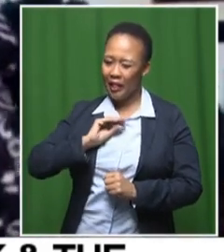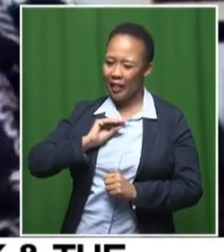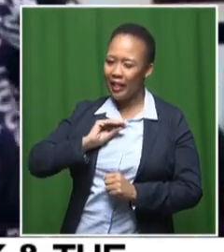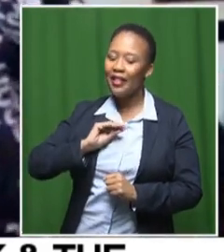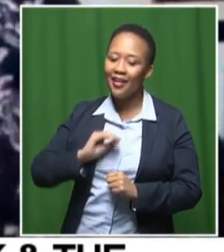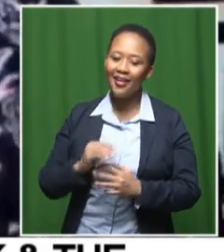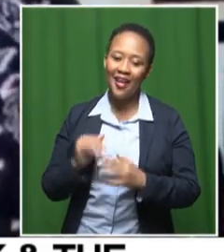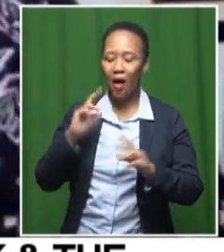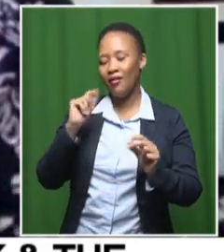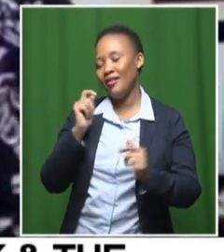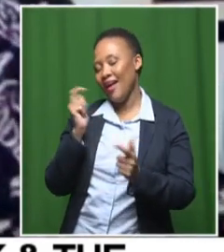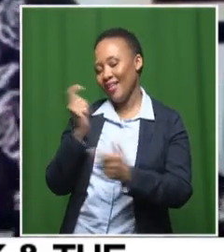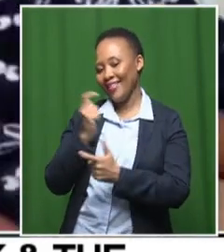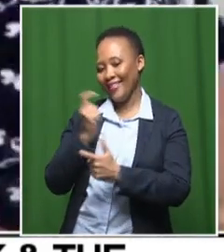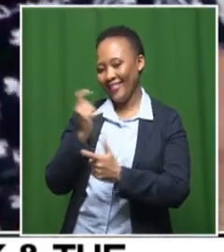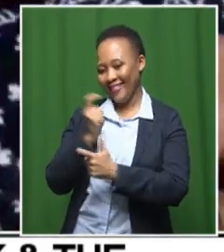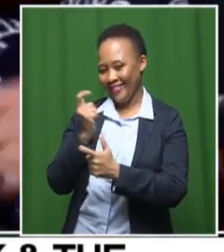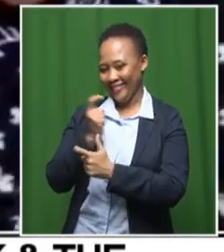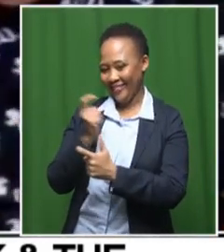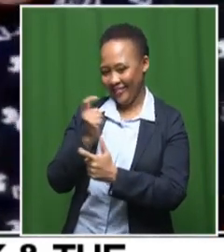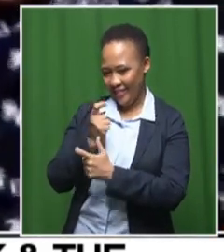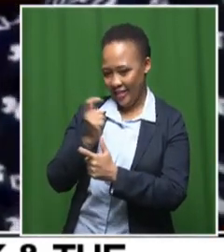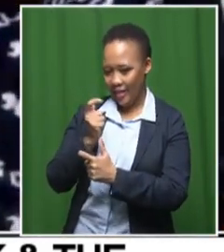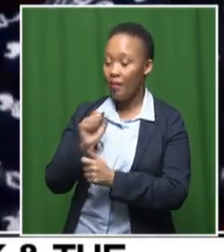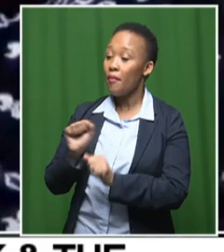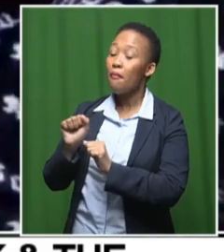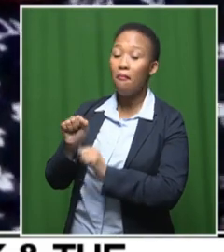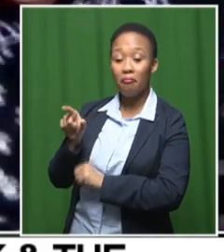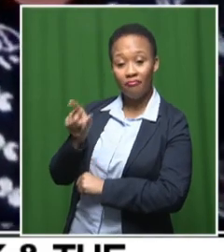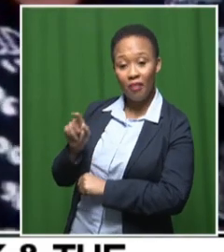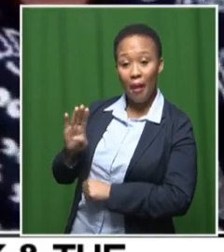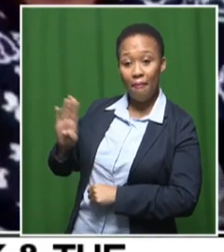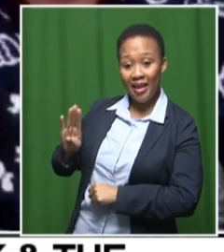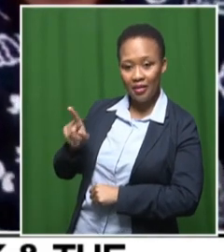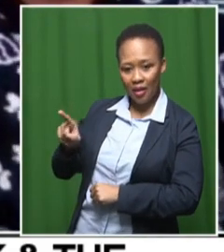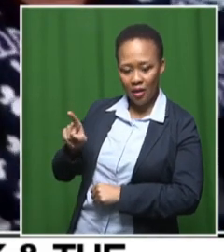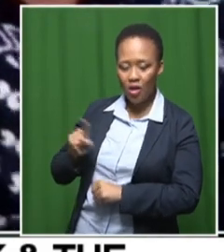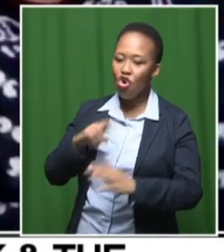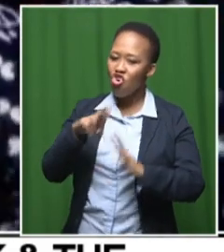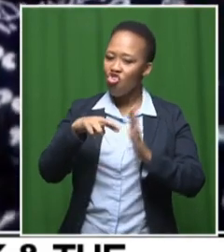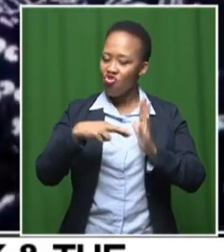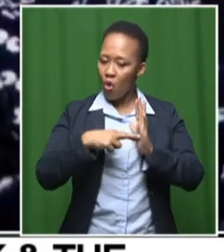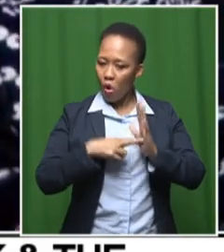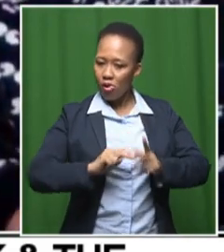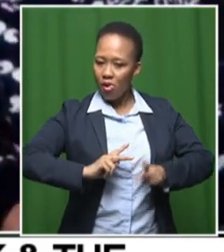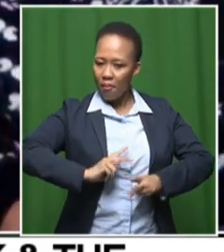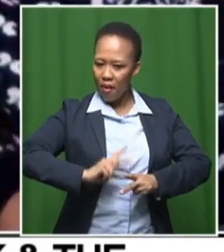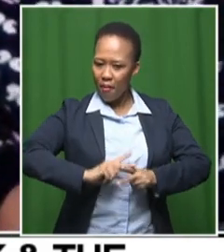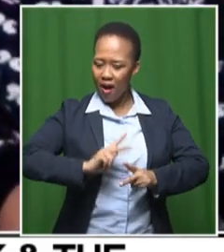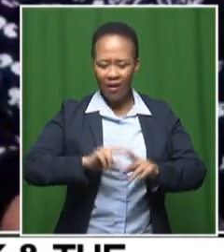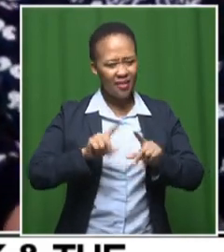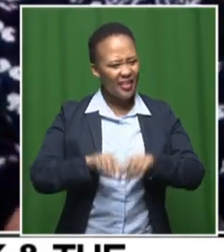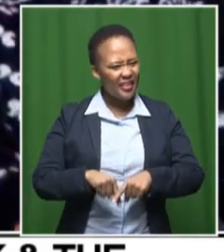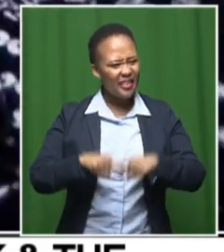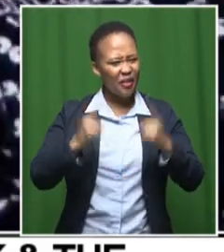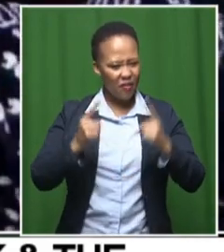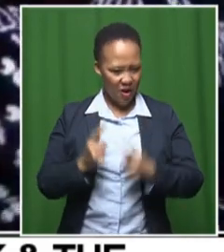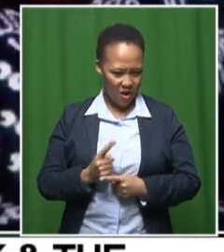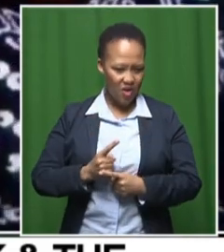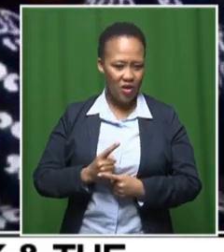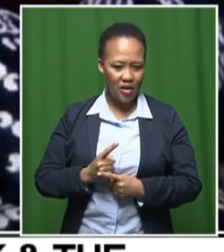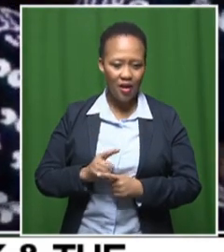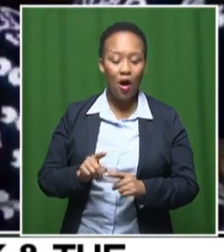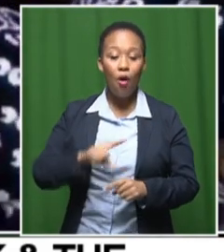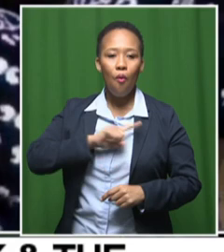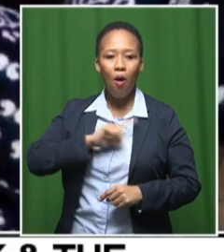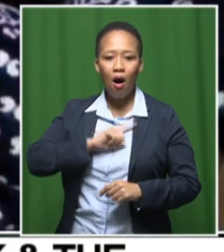And I mean, I imagine, blessing for you as well, preparing for this role is different as well to any other role because just the